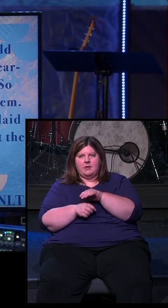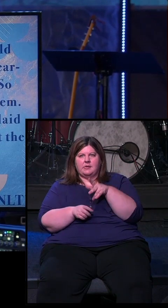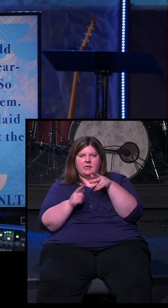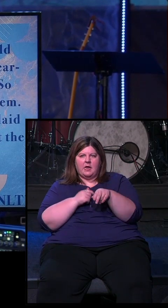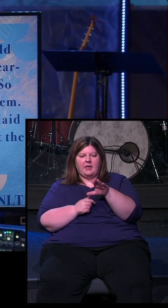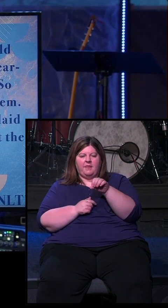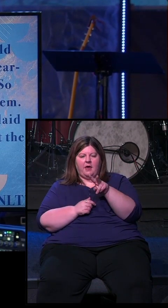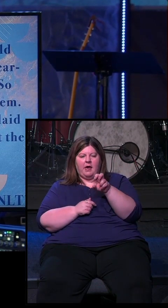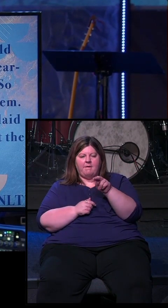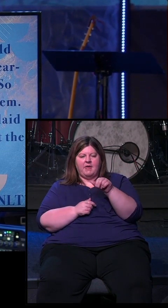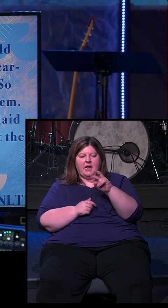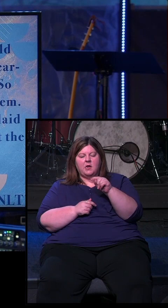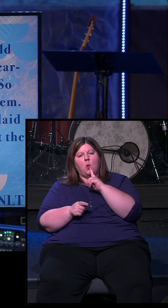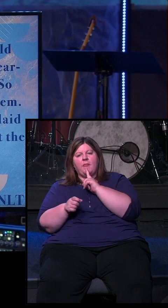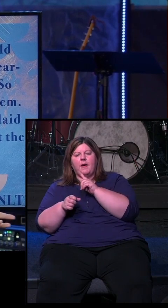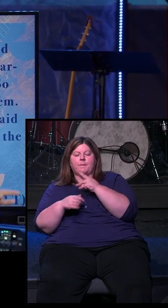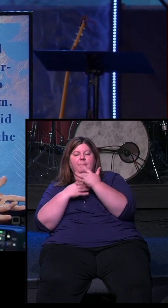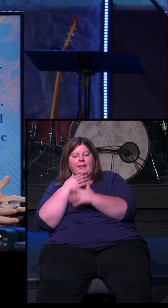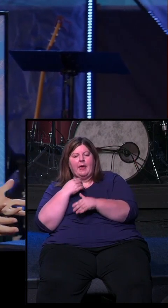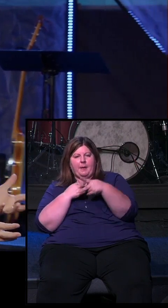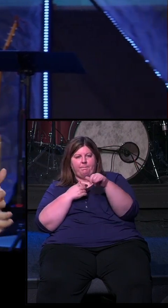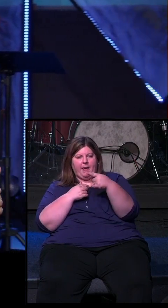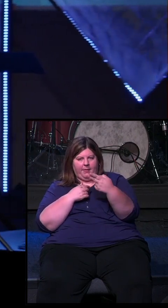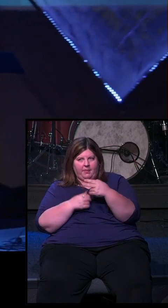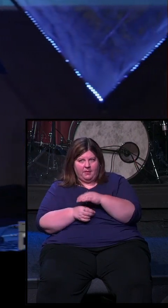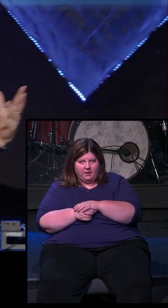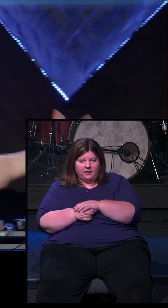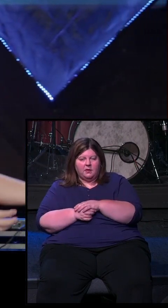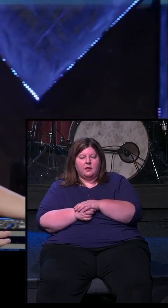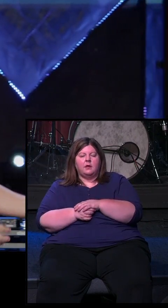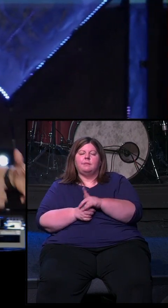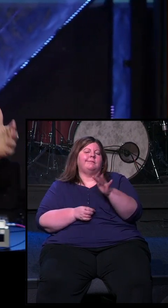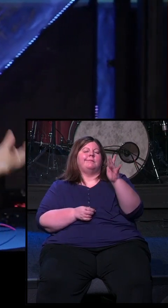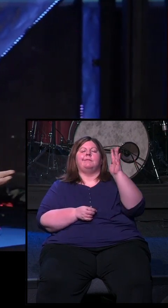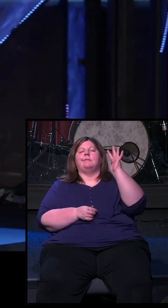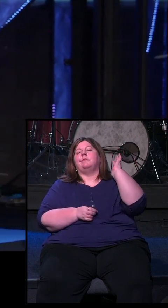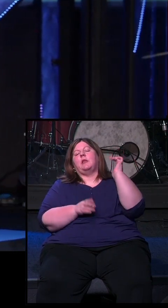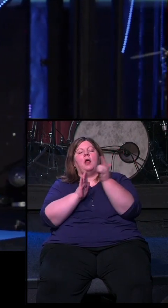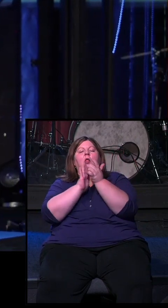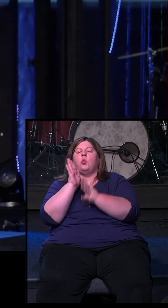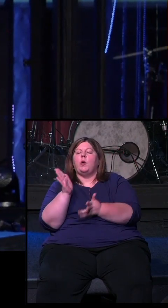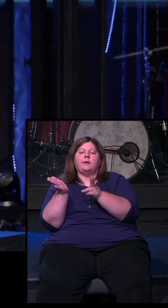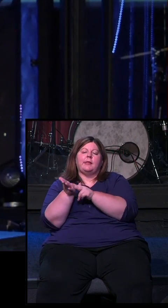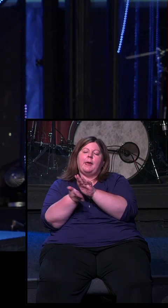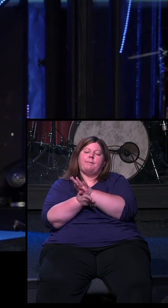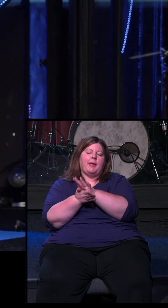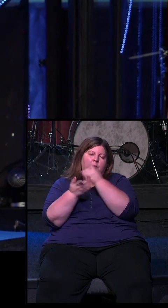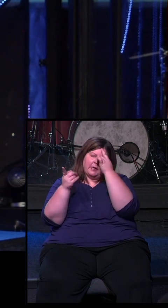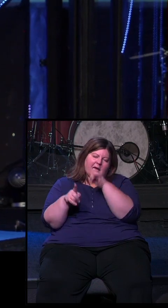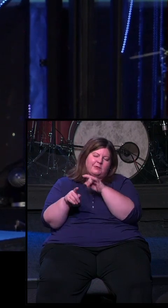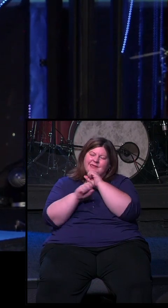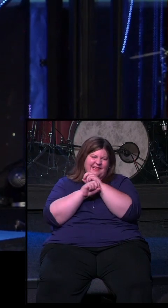referred to it today. So in ancient times, in the ancient Near East, they didn't have lawyers. They didn't have signed paper contracts.